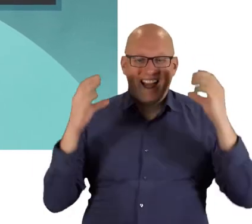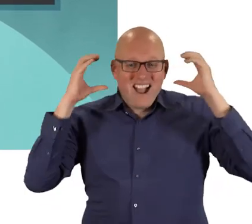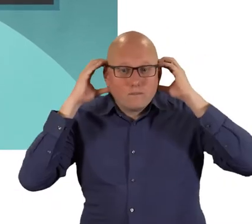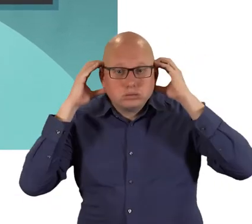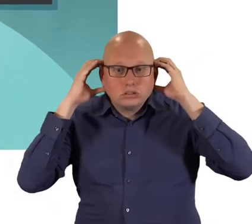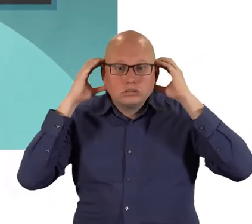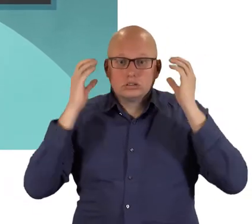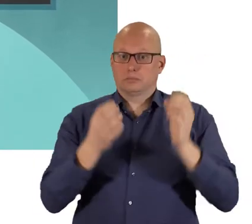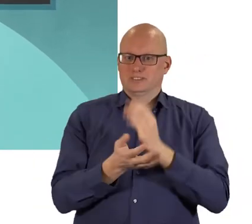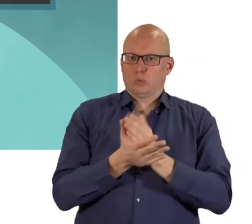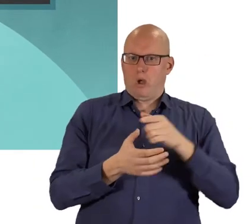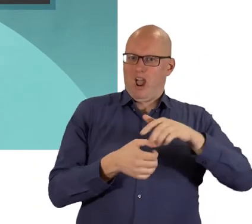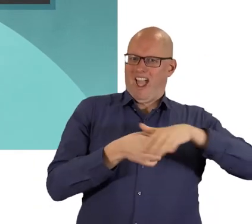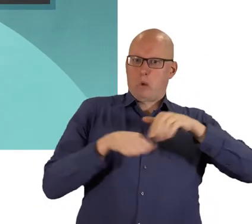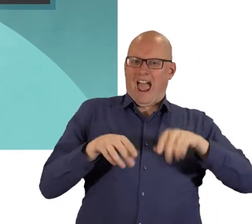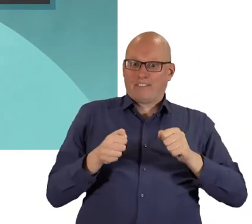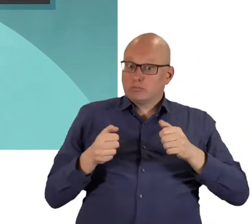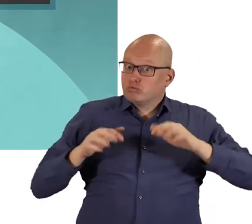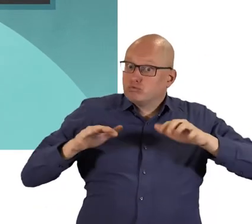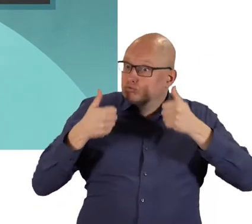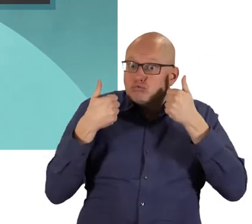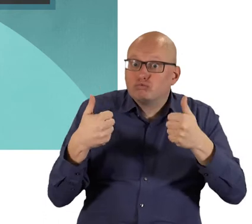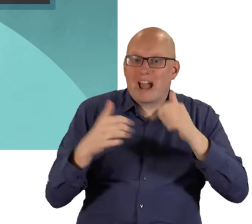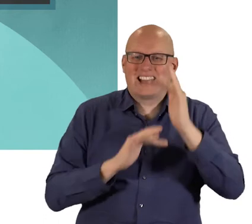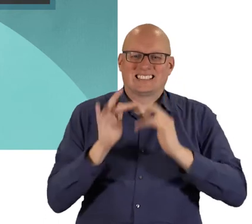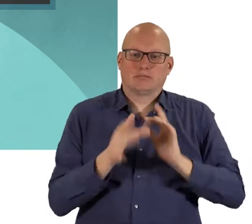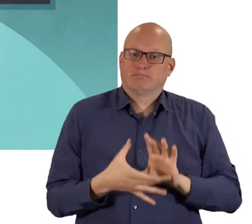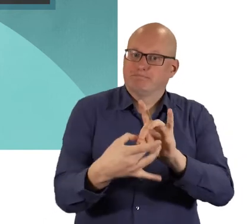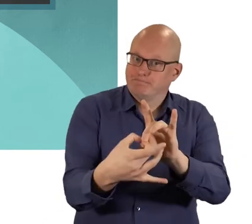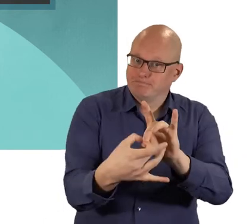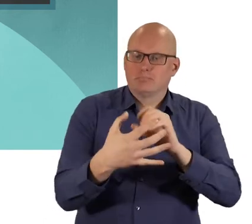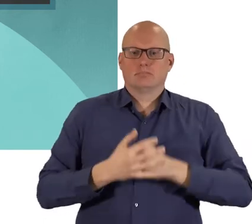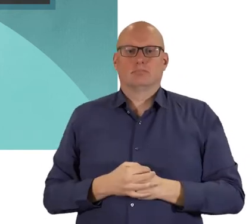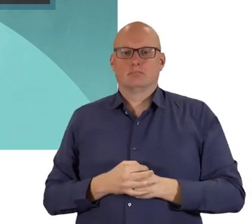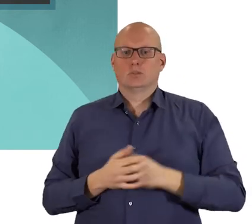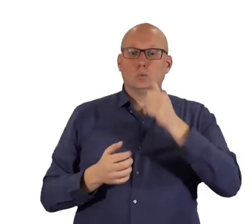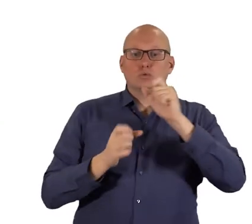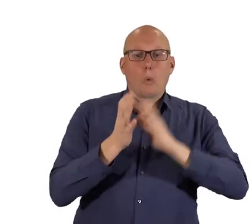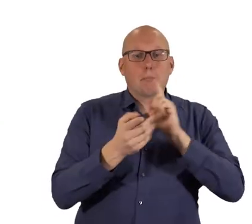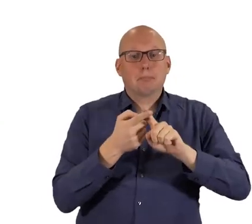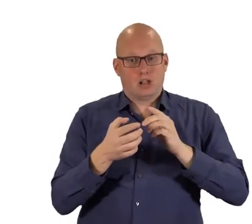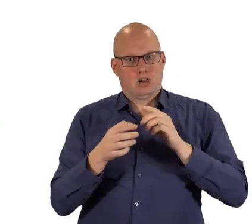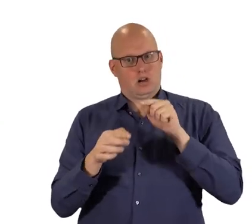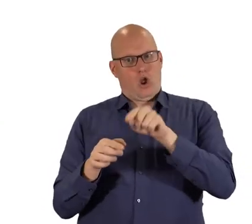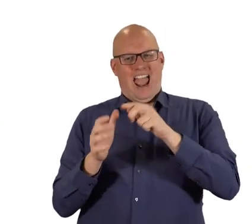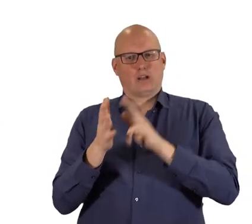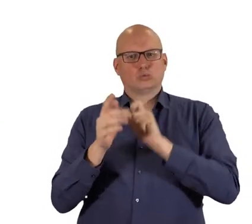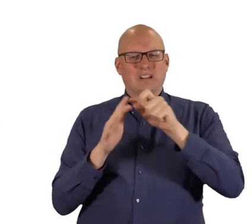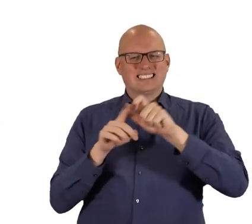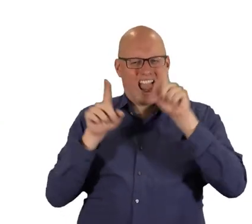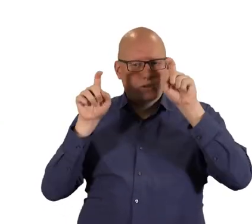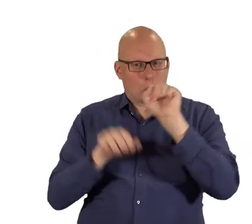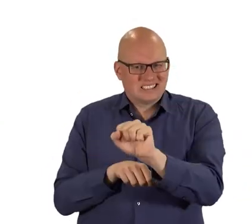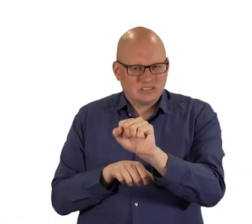speakers or headphones and the place you're calling from has a reasonable internet connection. Use the Chrome browser on